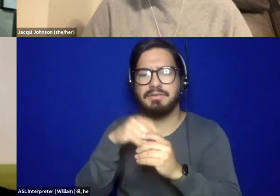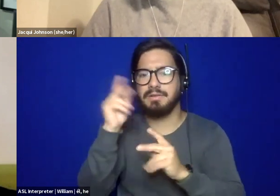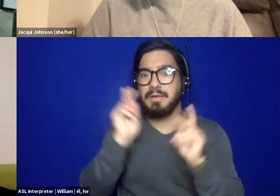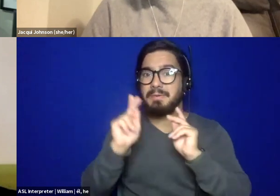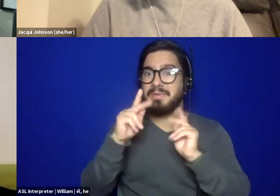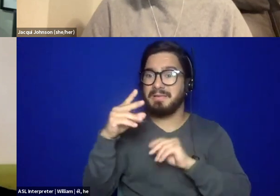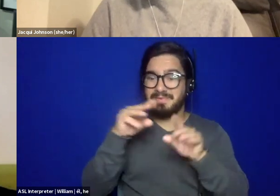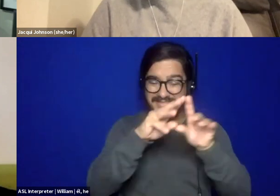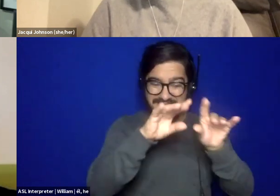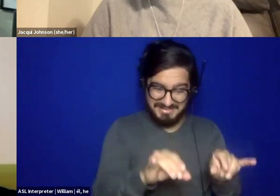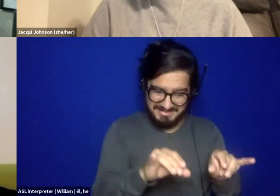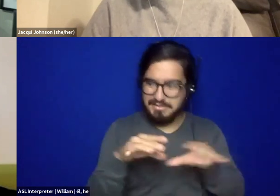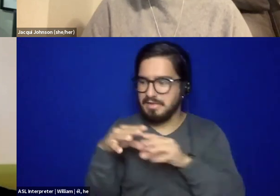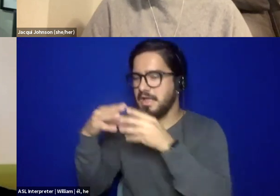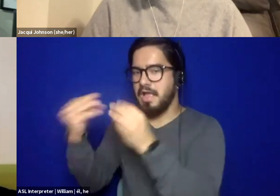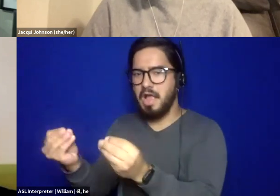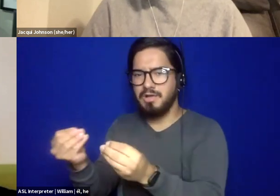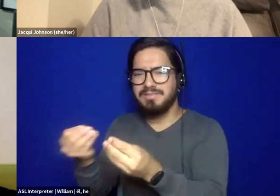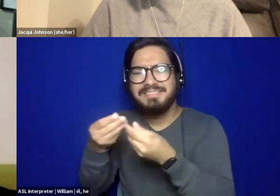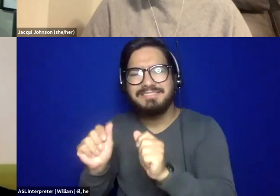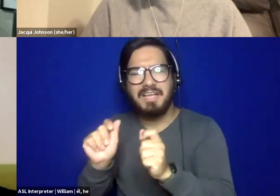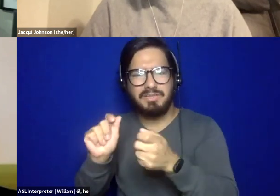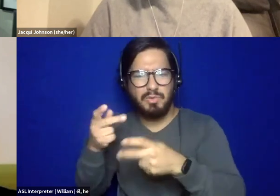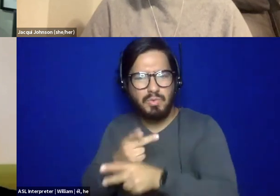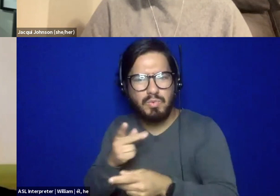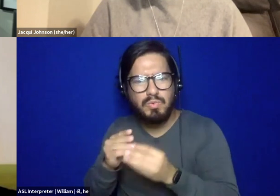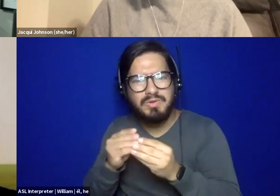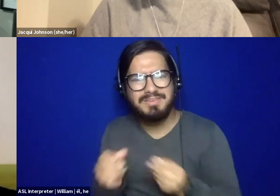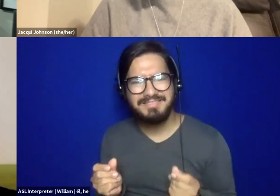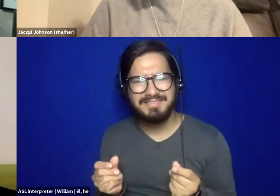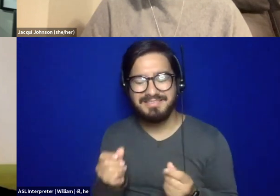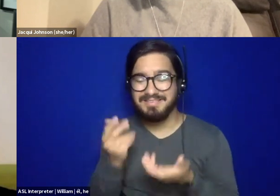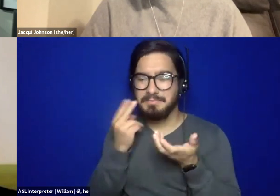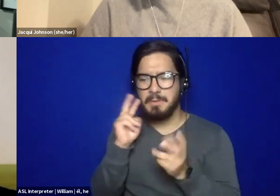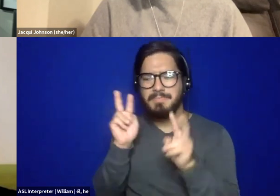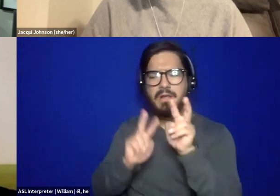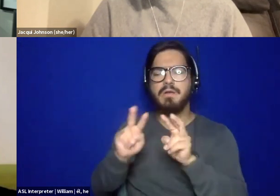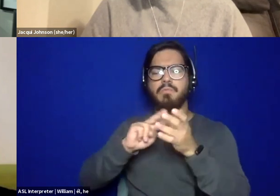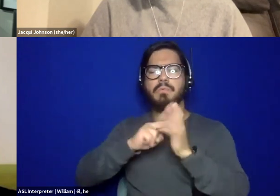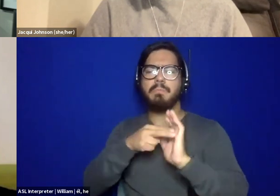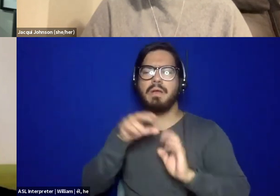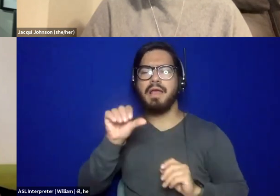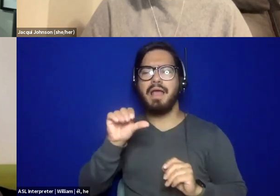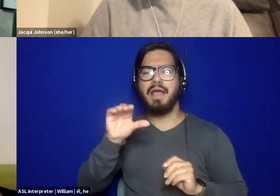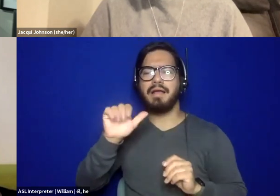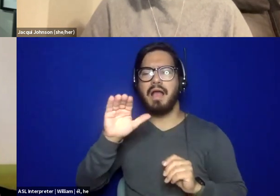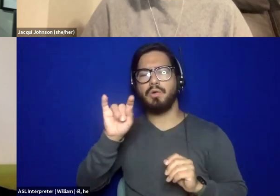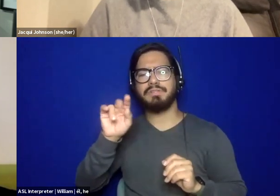figure out what accountability looks like within their own communities, within our own communities, um,